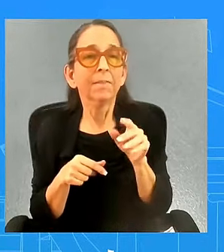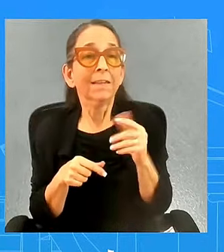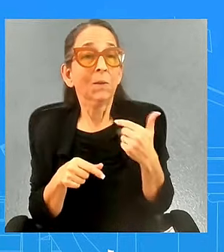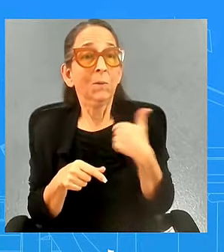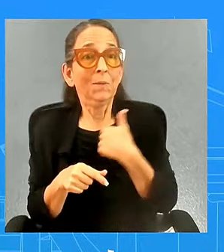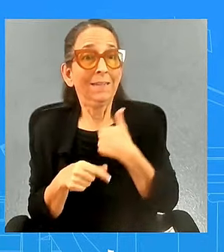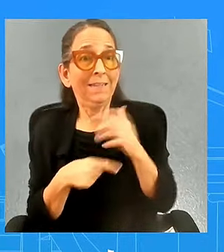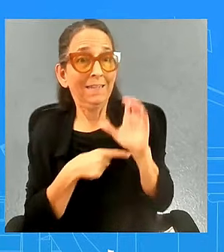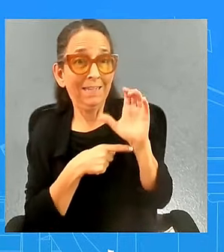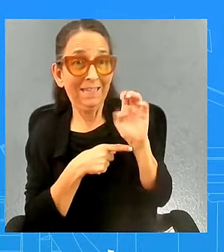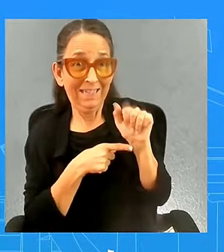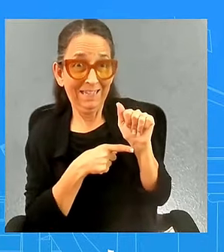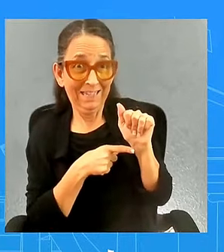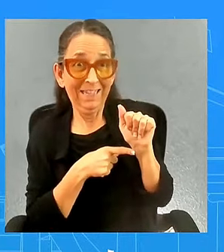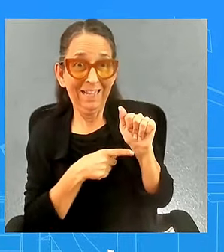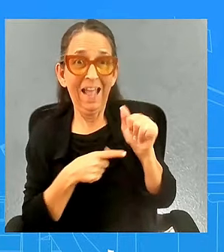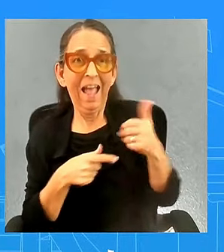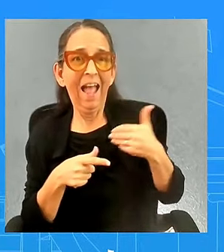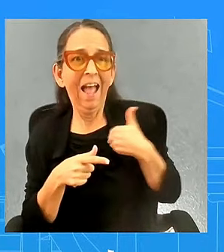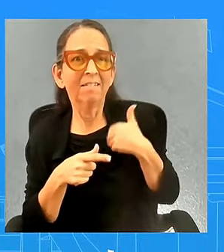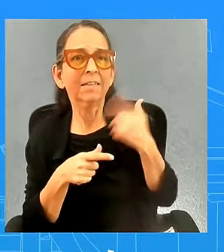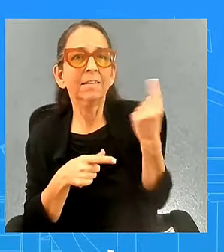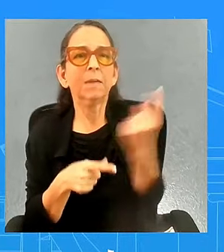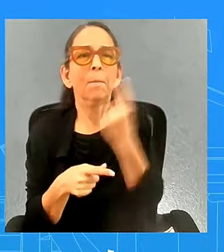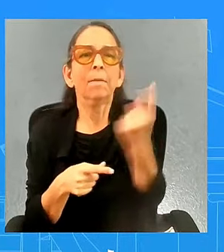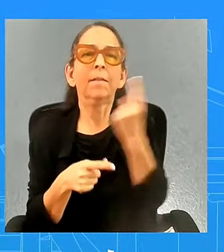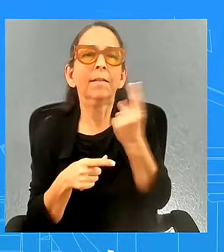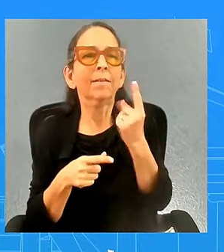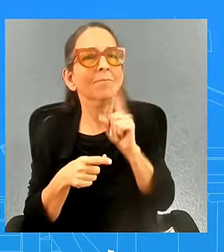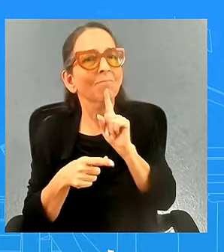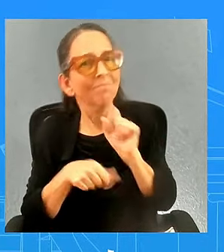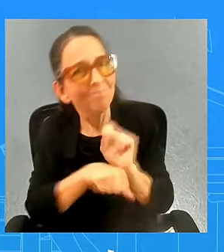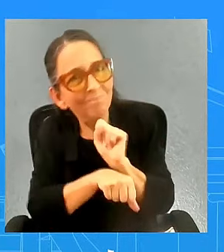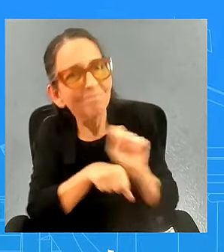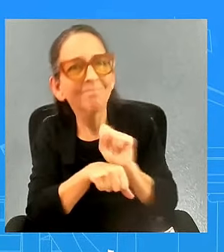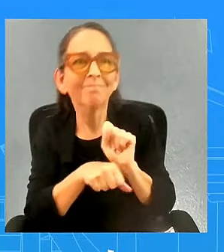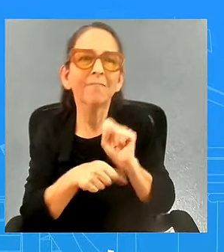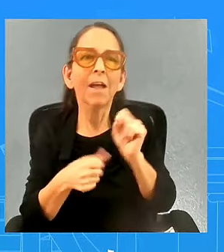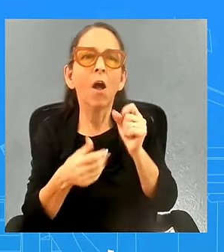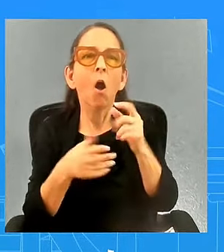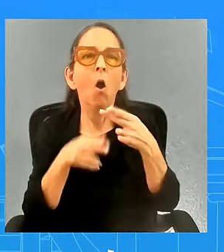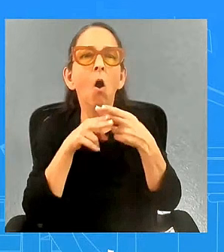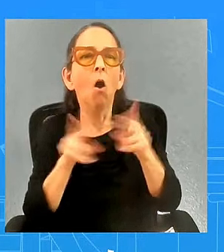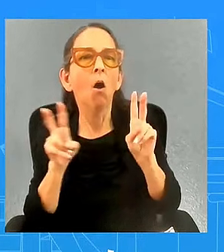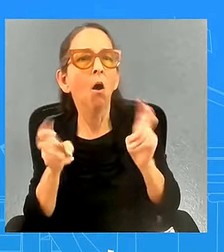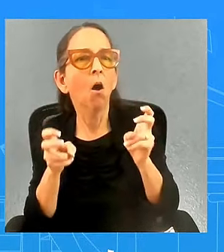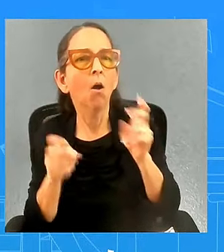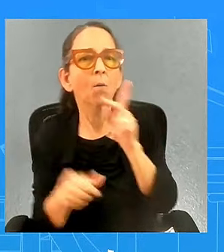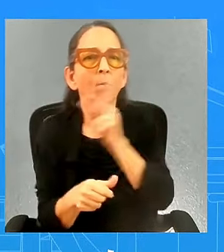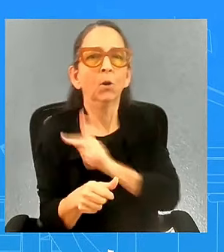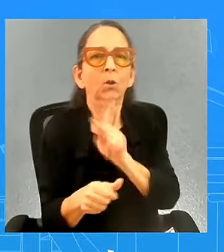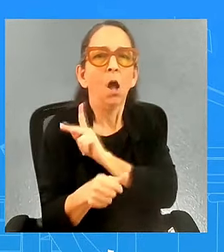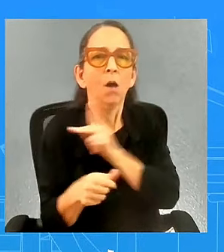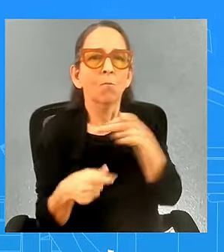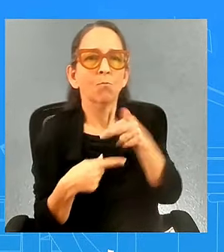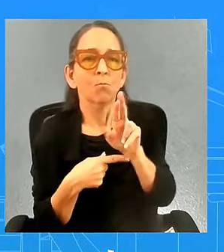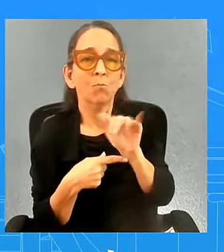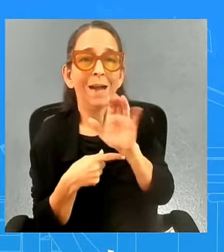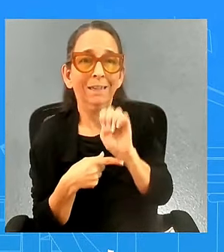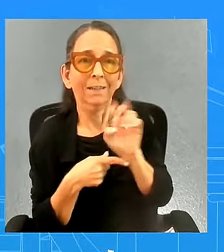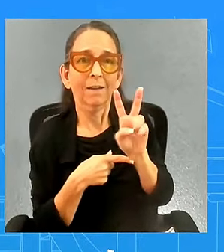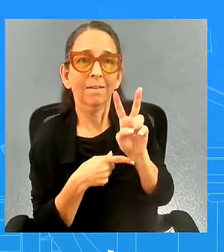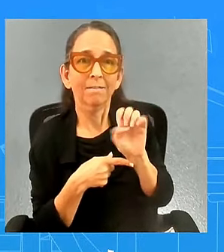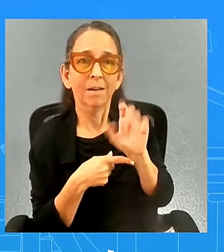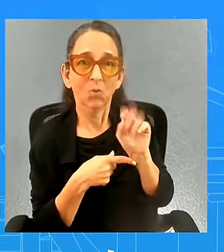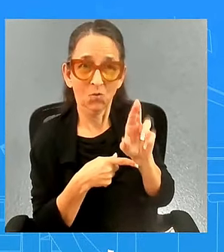something that turns out to be a real thing we call it your personal price vector this is this idea that everybody walks around with